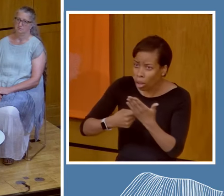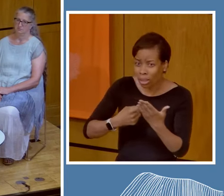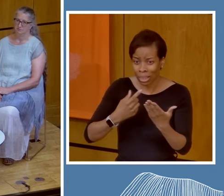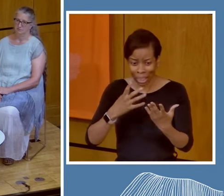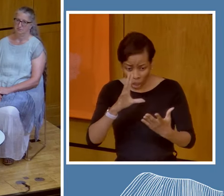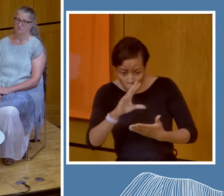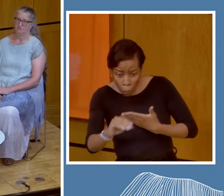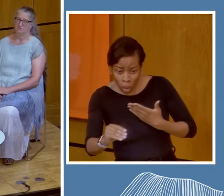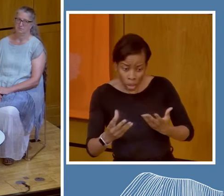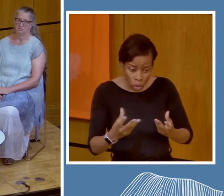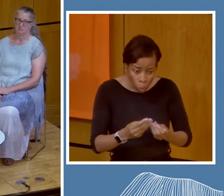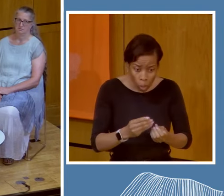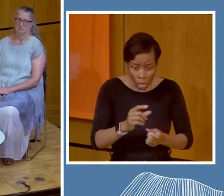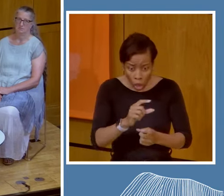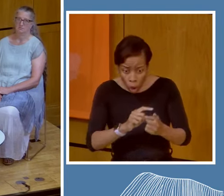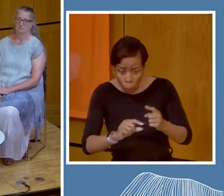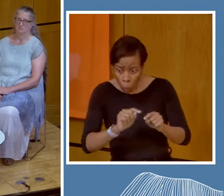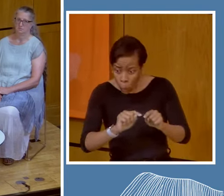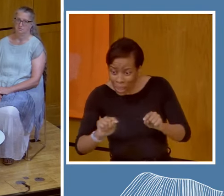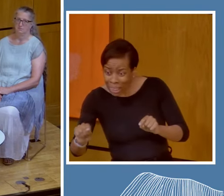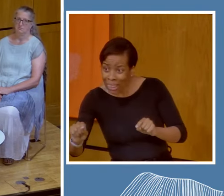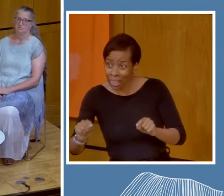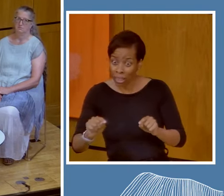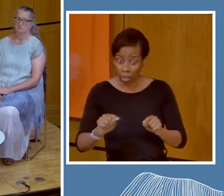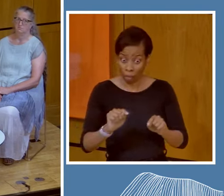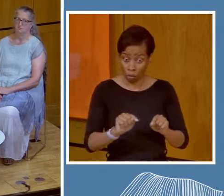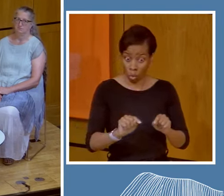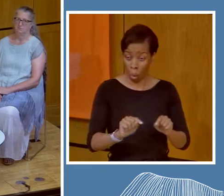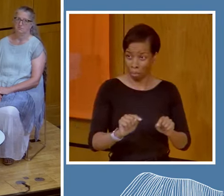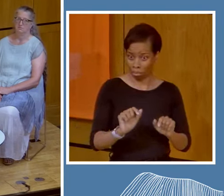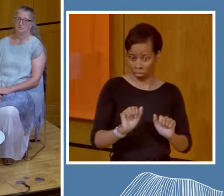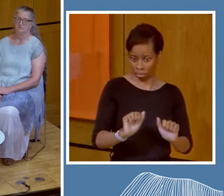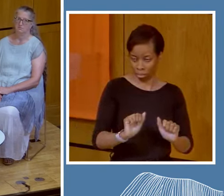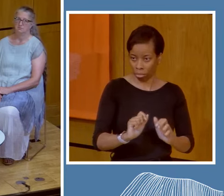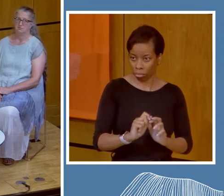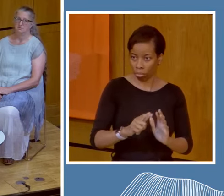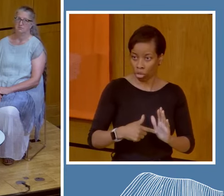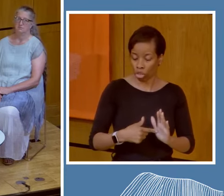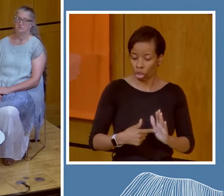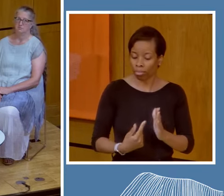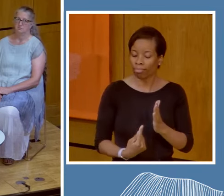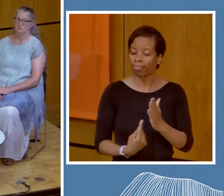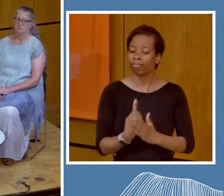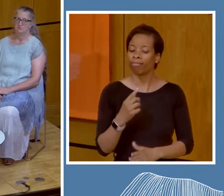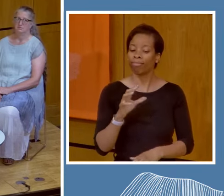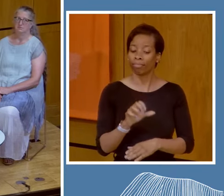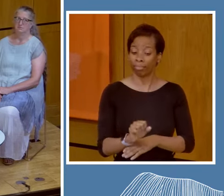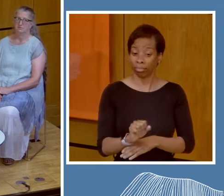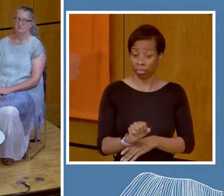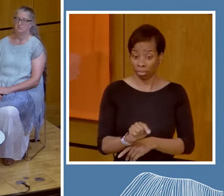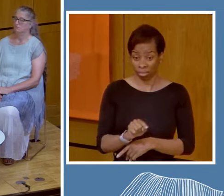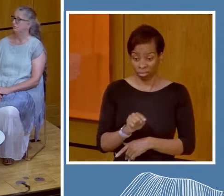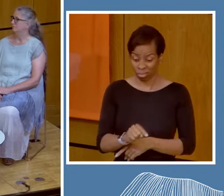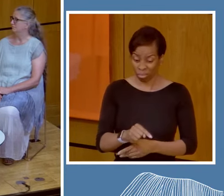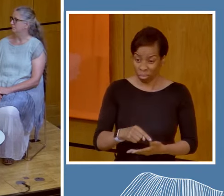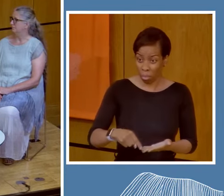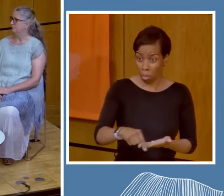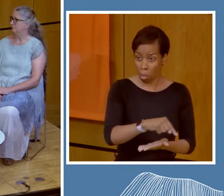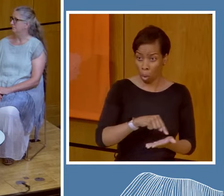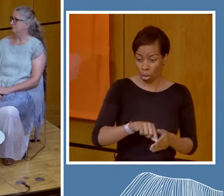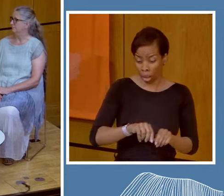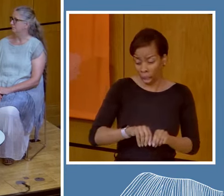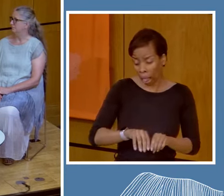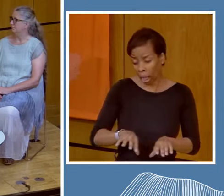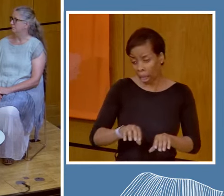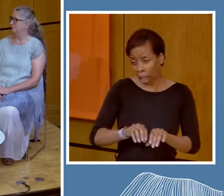communities down river from the Oil Sands projects. And then it came out that, in fact, the tailings ponds have been leaking for years,